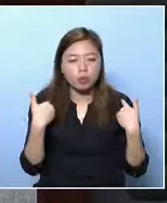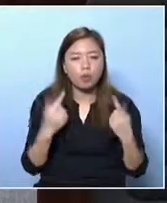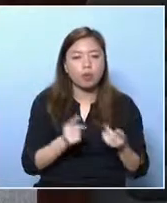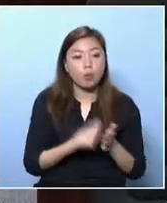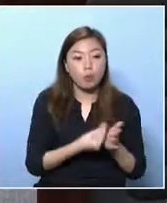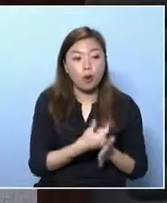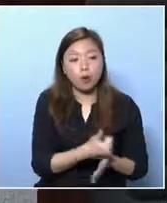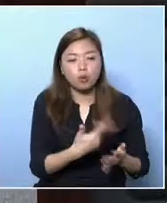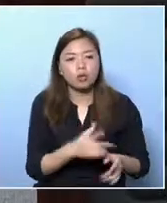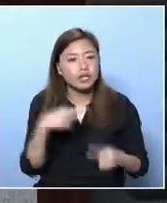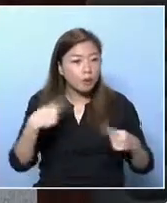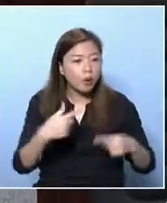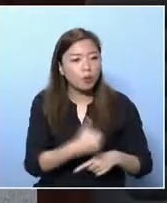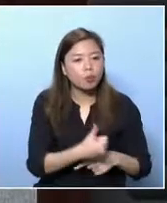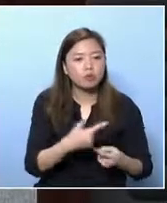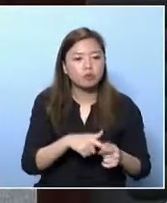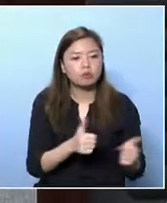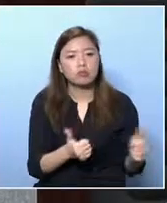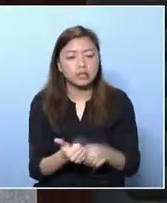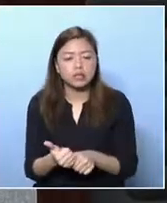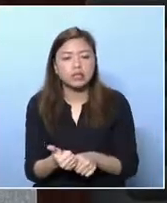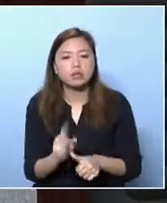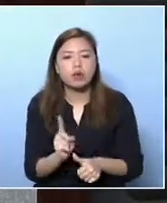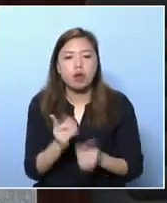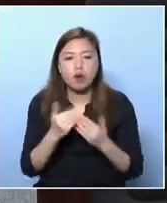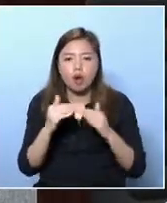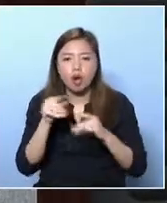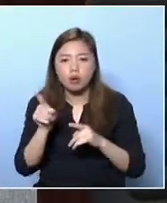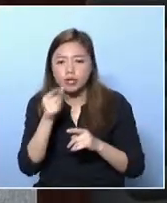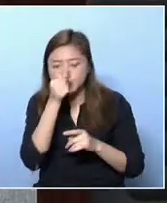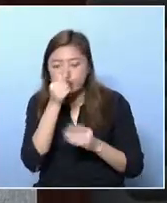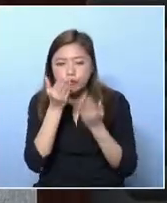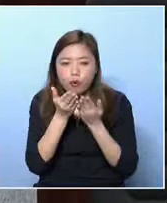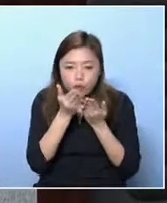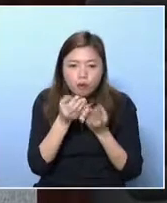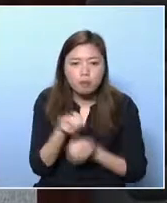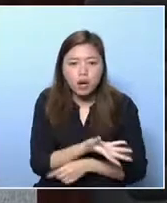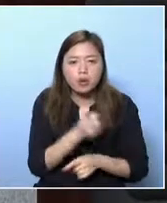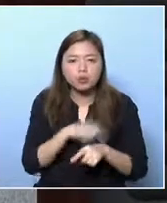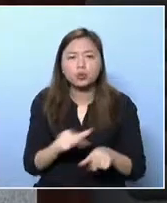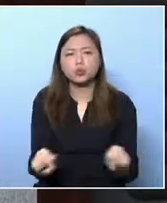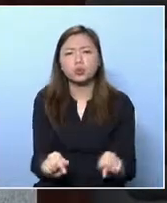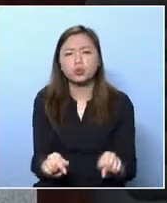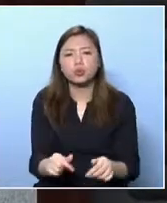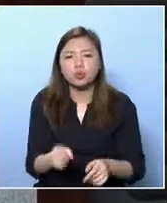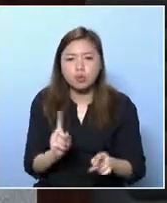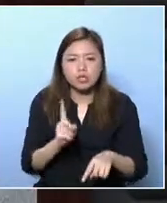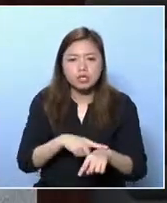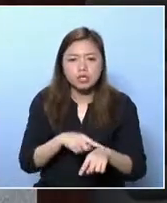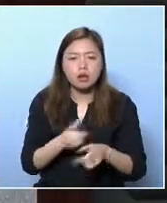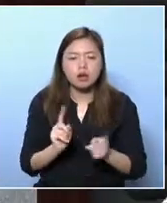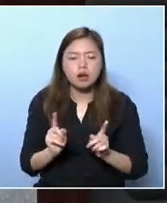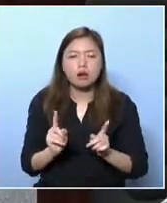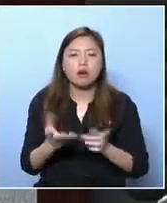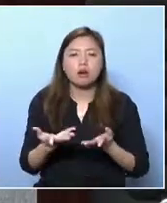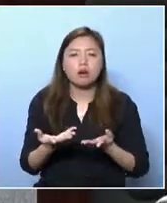falling behind. They may not be good at academic subjects, but they may